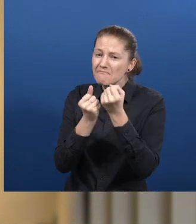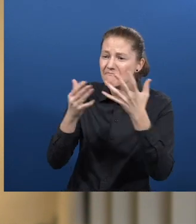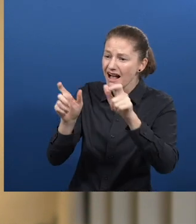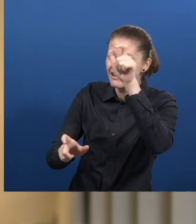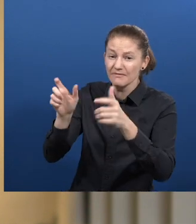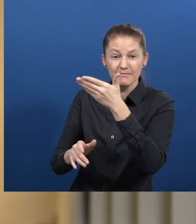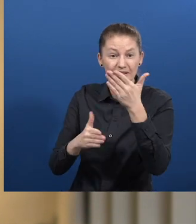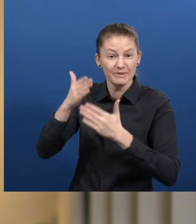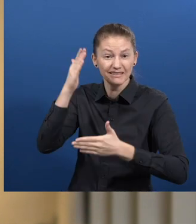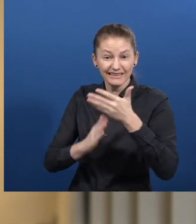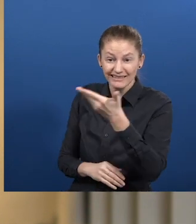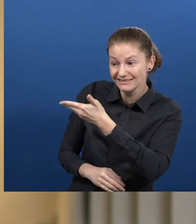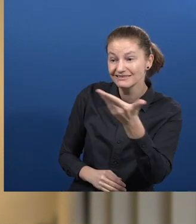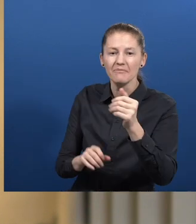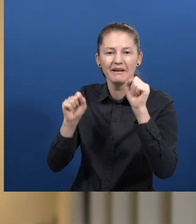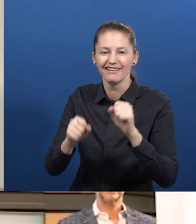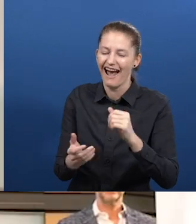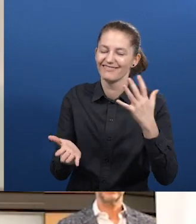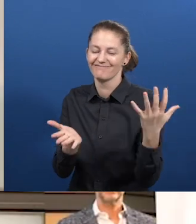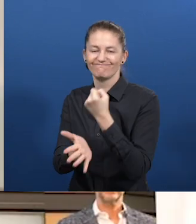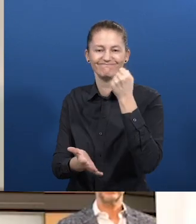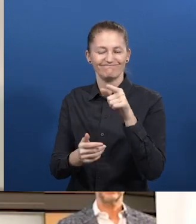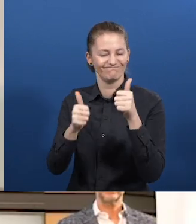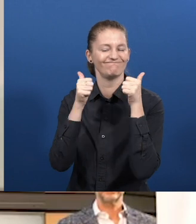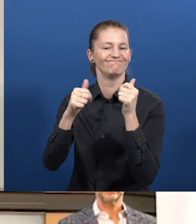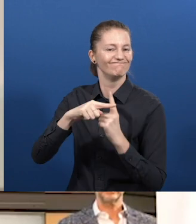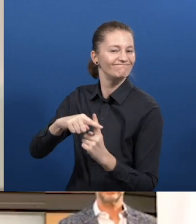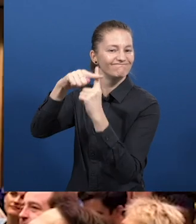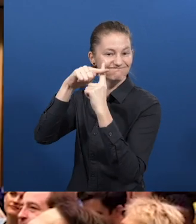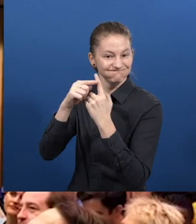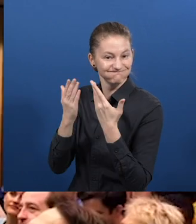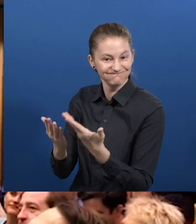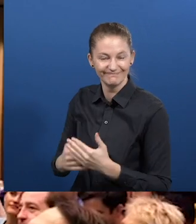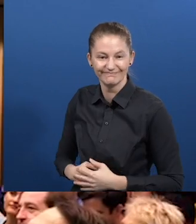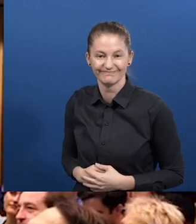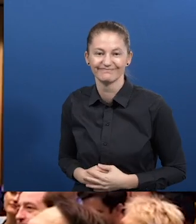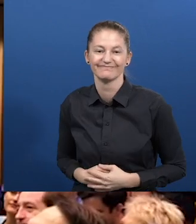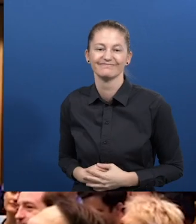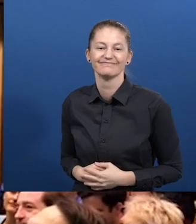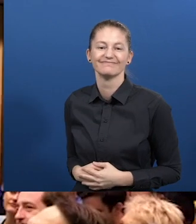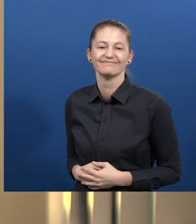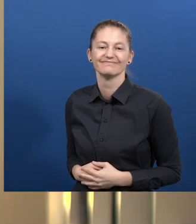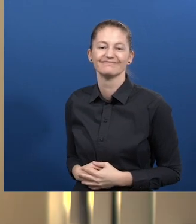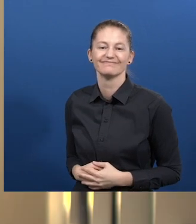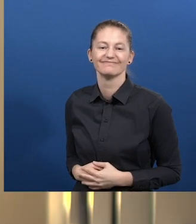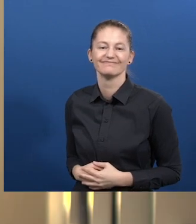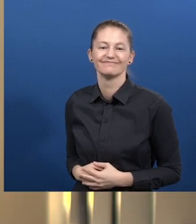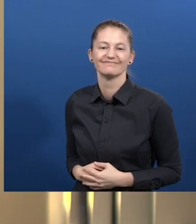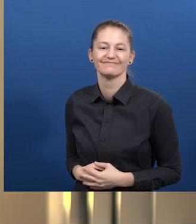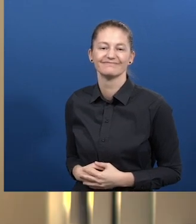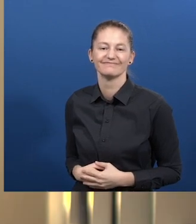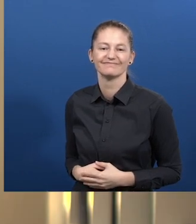persons with disabilities have an advantage out of it. Someone speaks on a stage, Loic van Kutsem. So it's all about, rather than